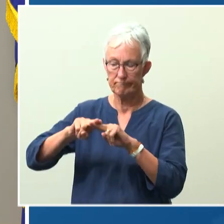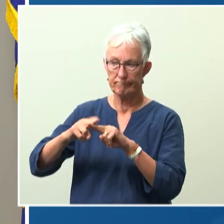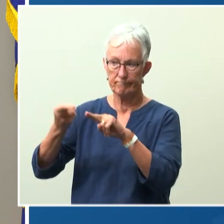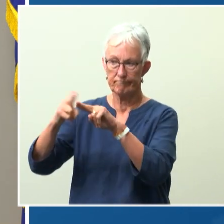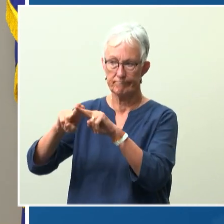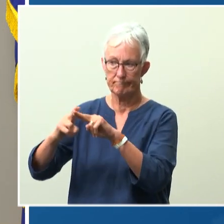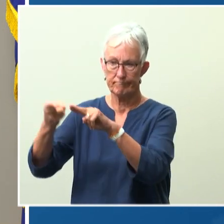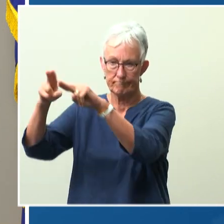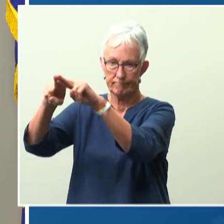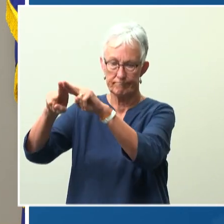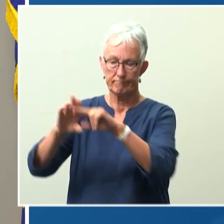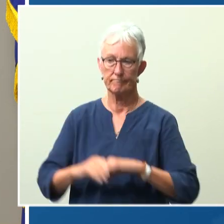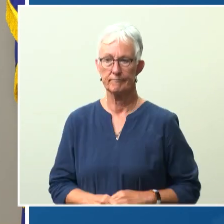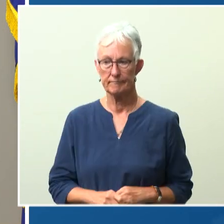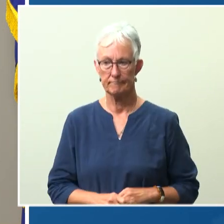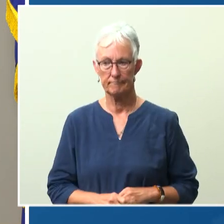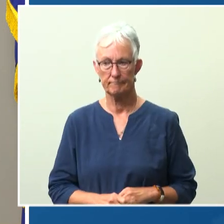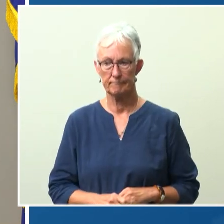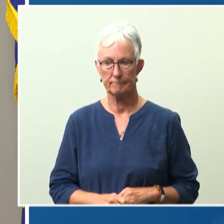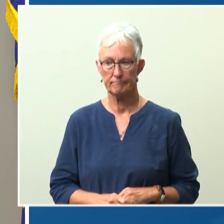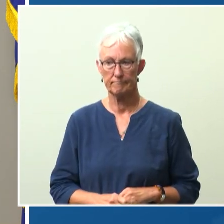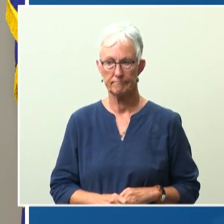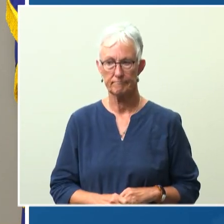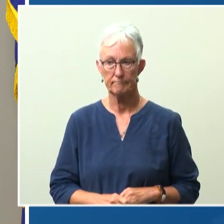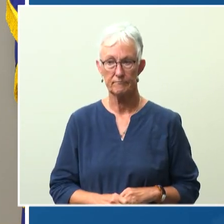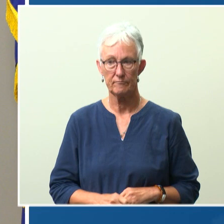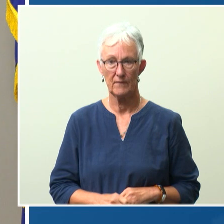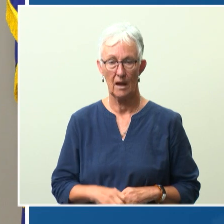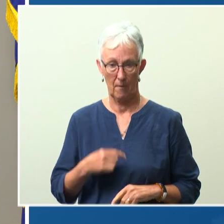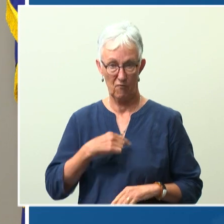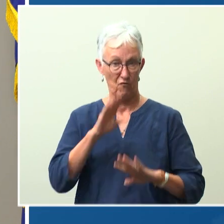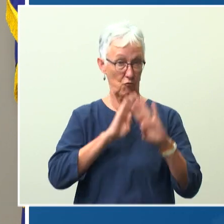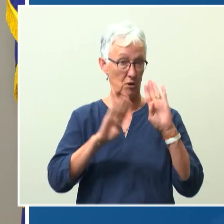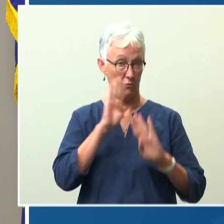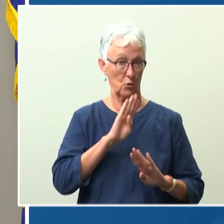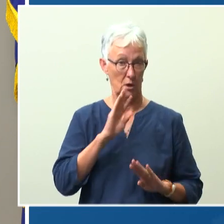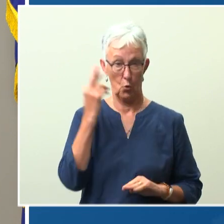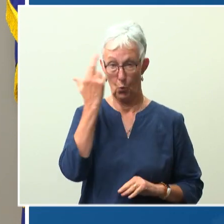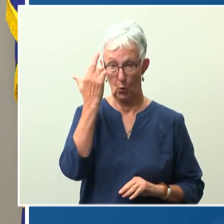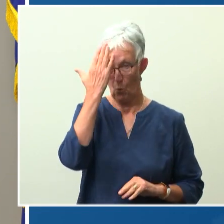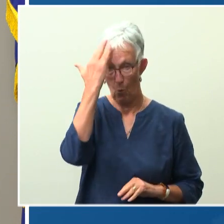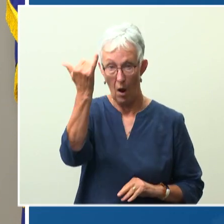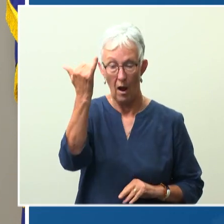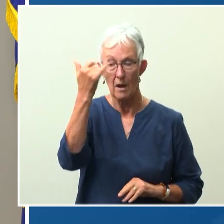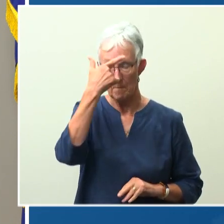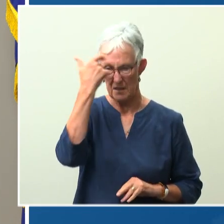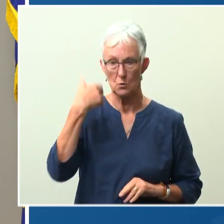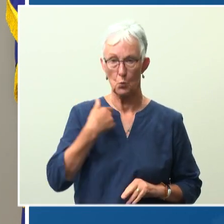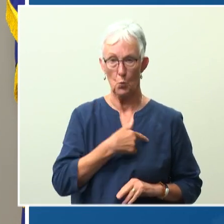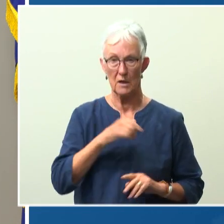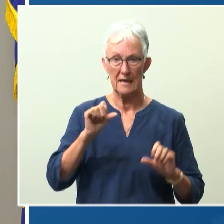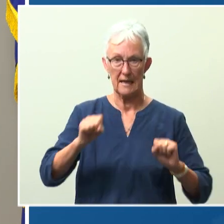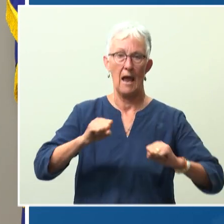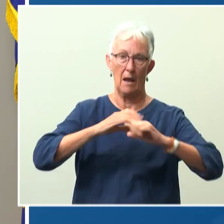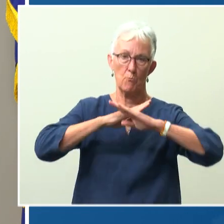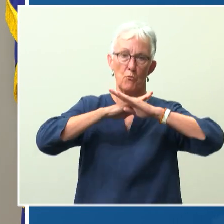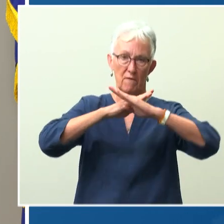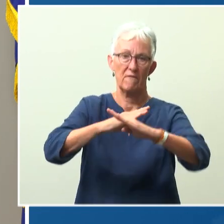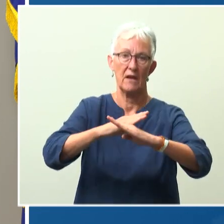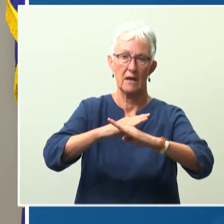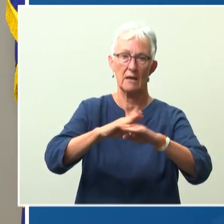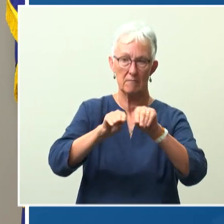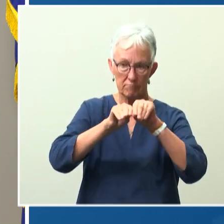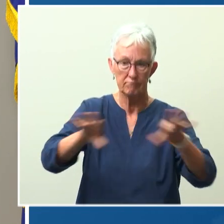Frustratingly so, this was preventable. This is largely due to the Delta variant, its